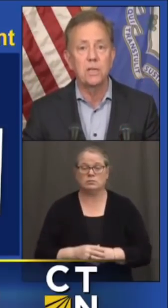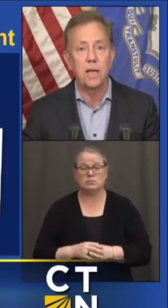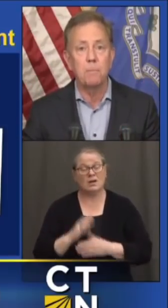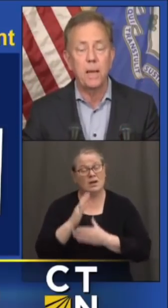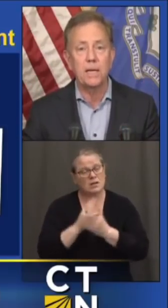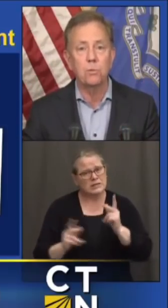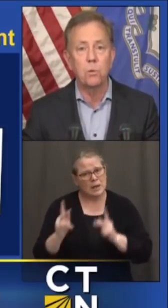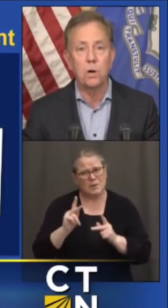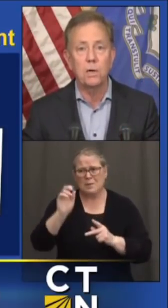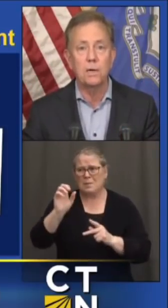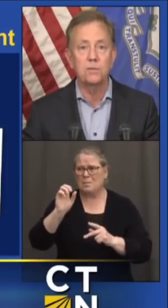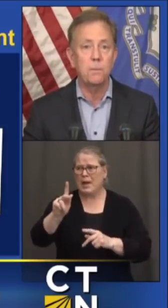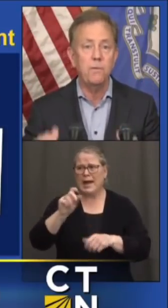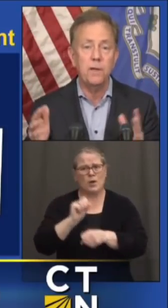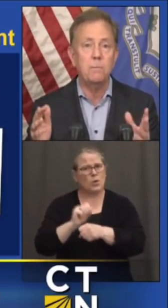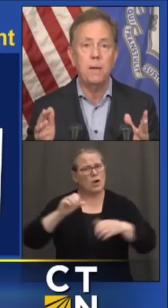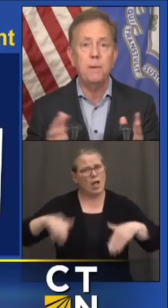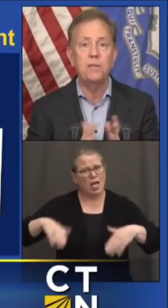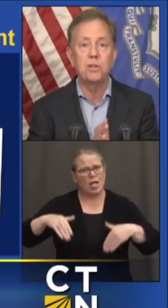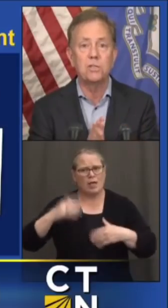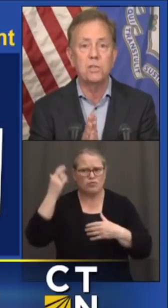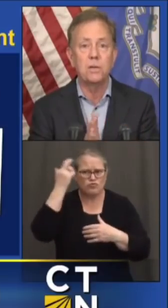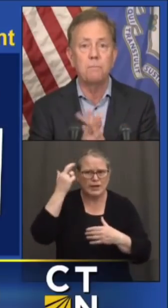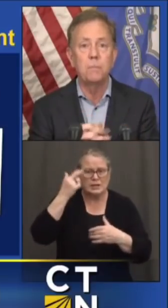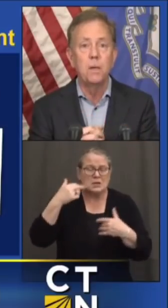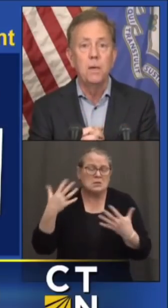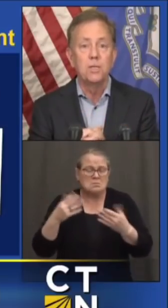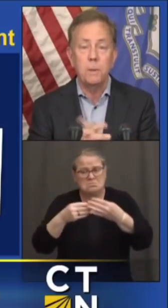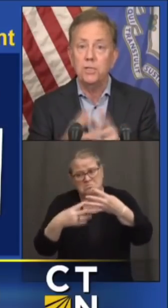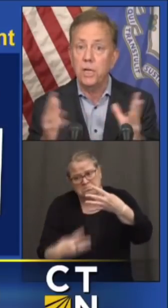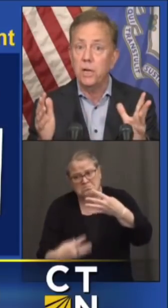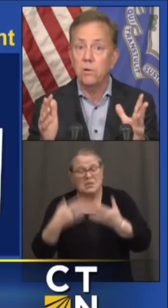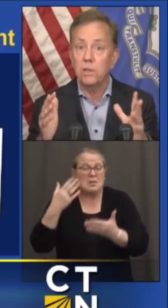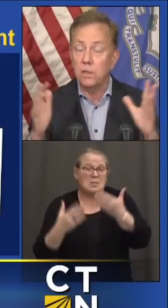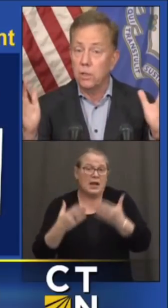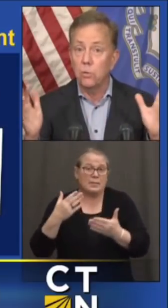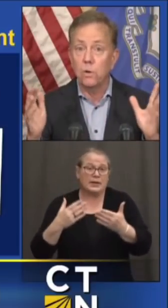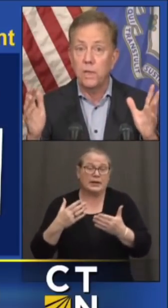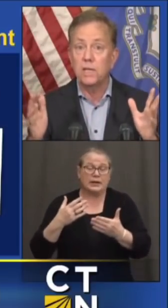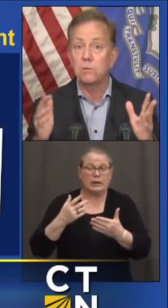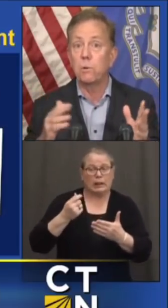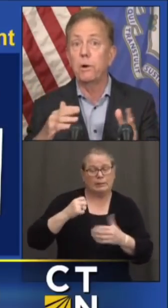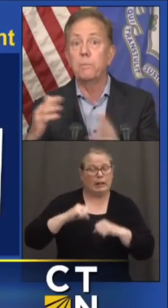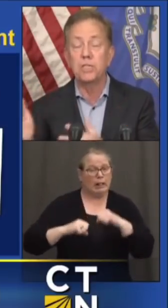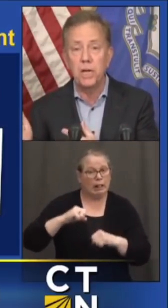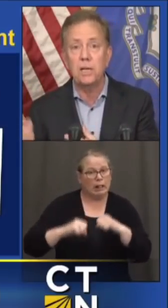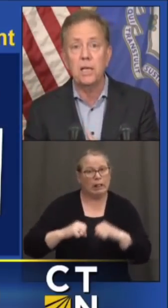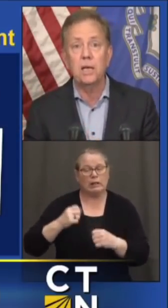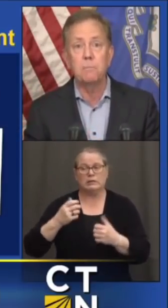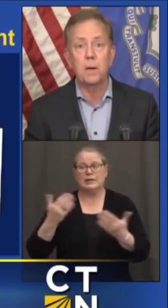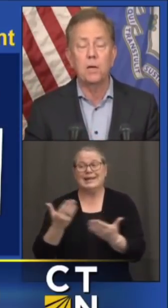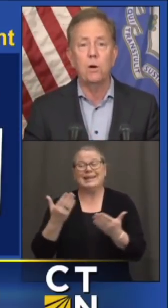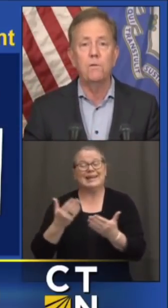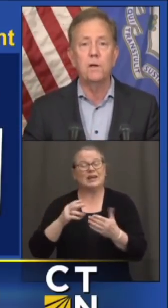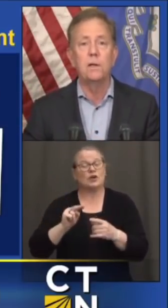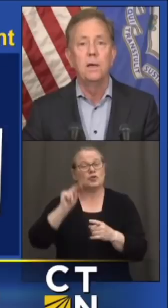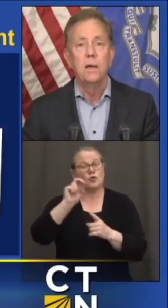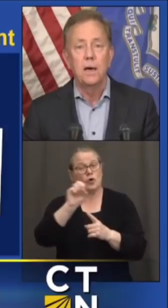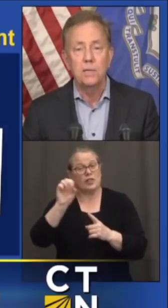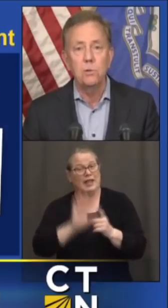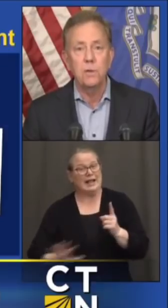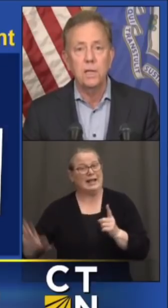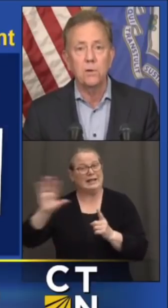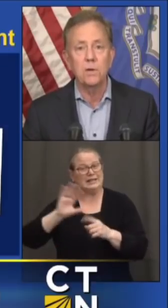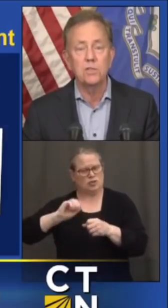little hesitant to get back to work. Some of it may be just especially here in the Northeast where we're particularly hit by COVID.